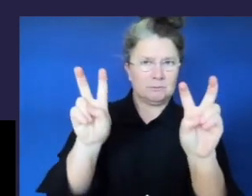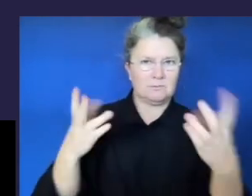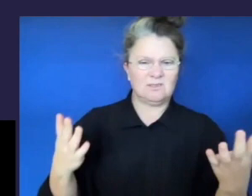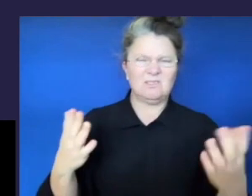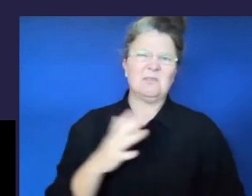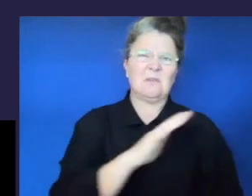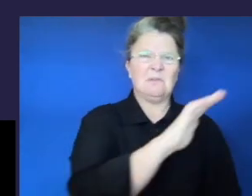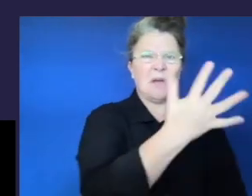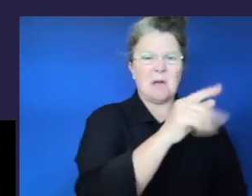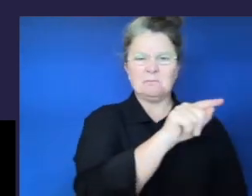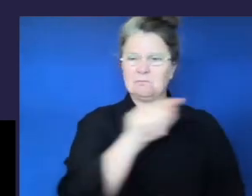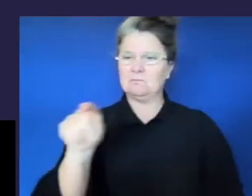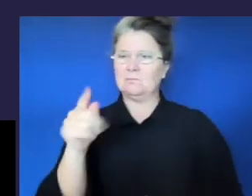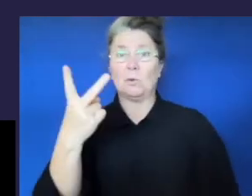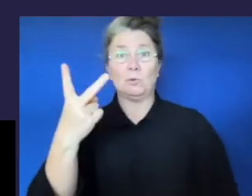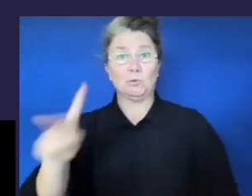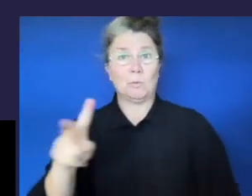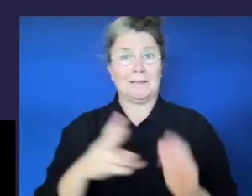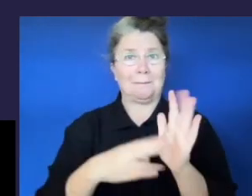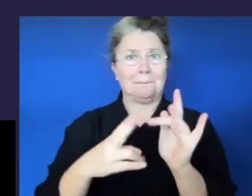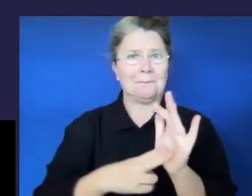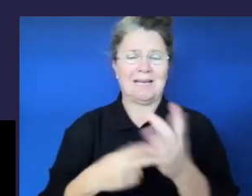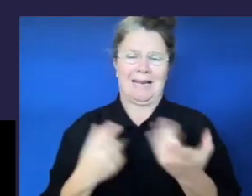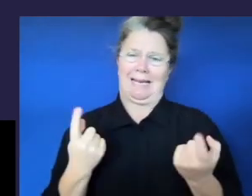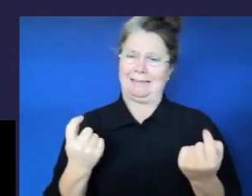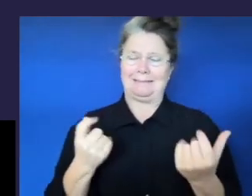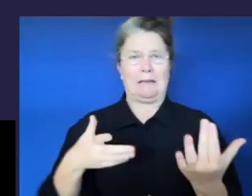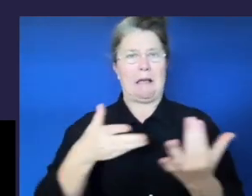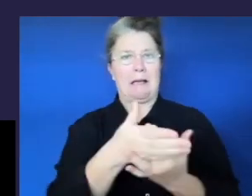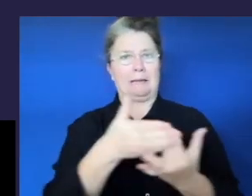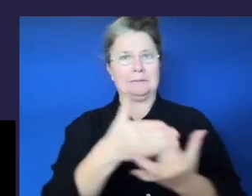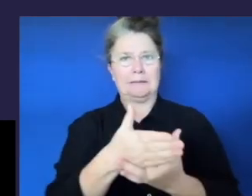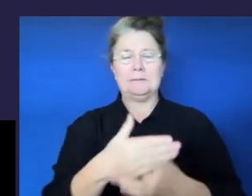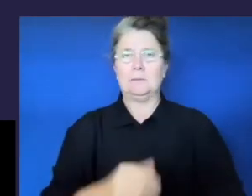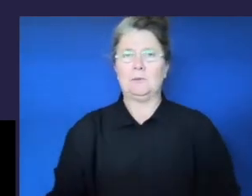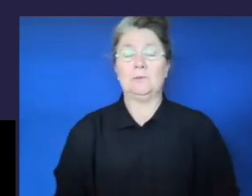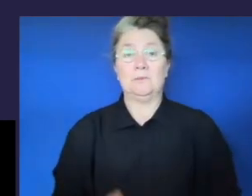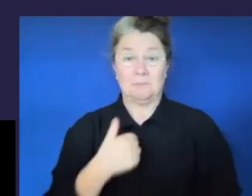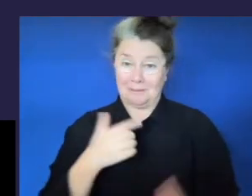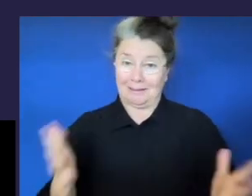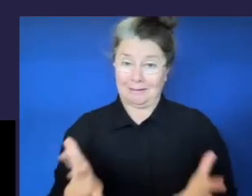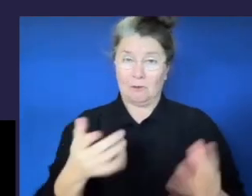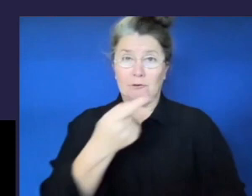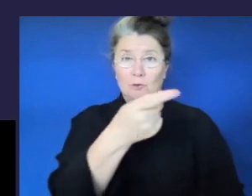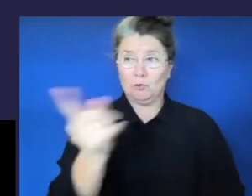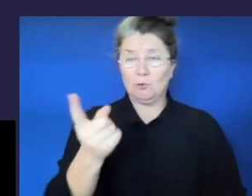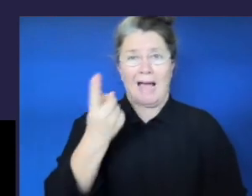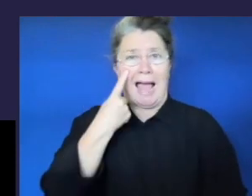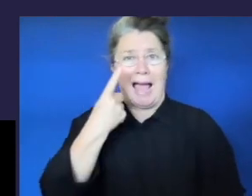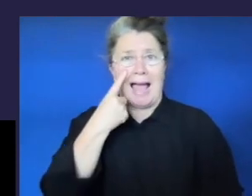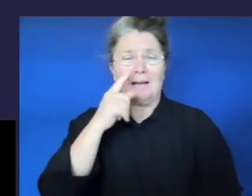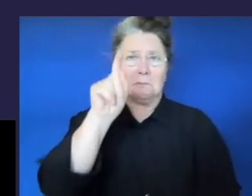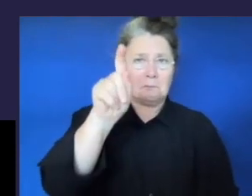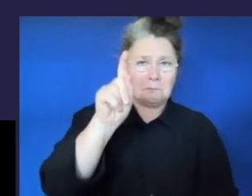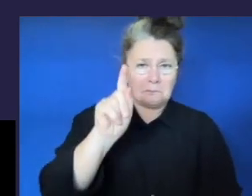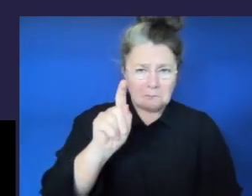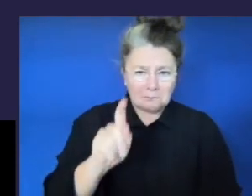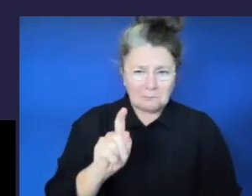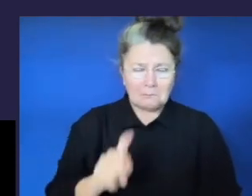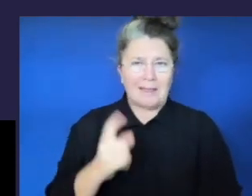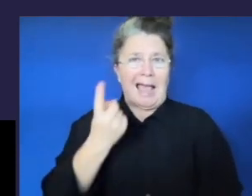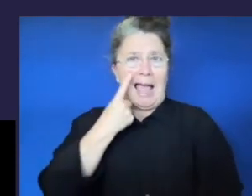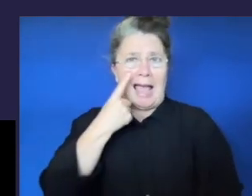20 minutes long, so quite easily accessible. I would highly encourage you to engage with these stories to further expand your